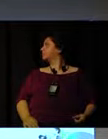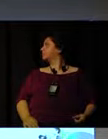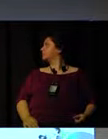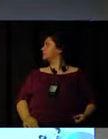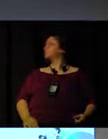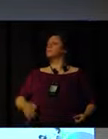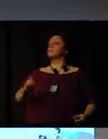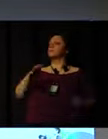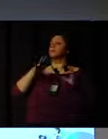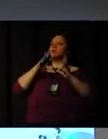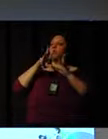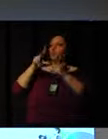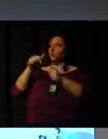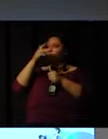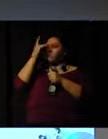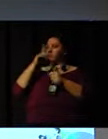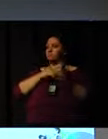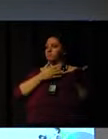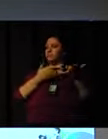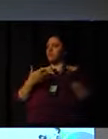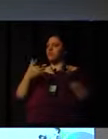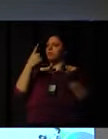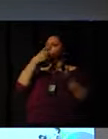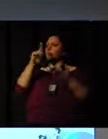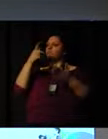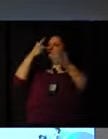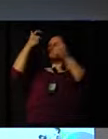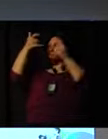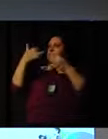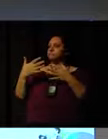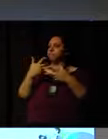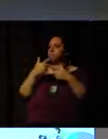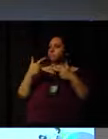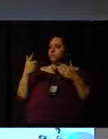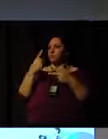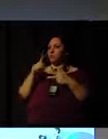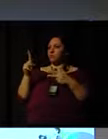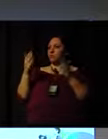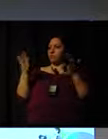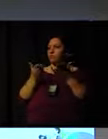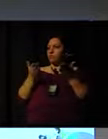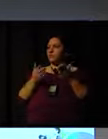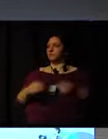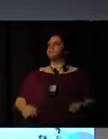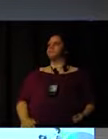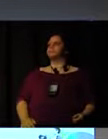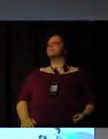to express your final considerations.